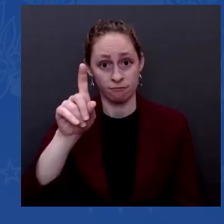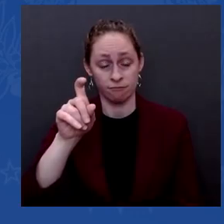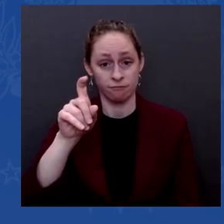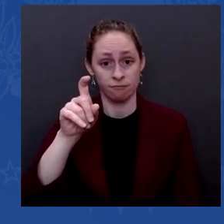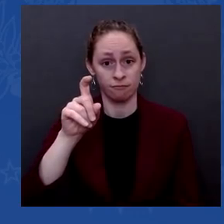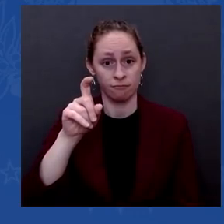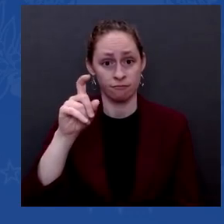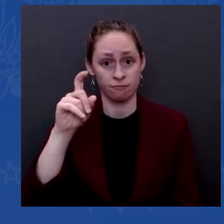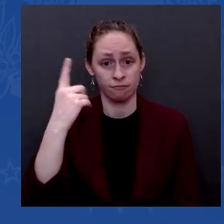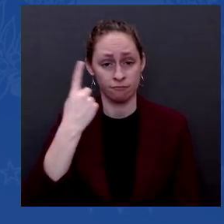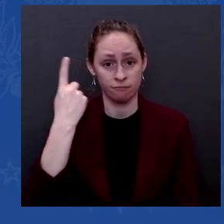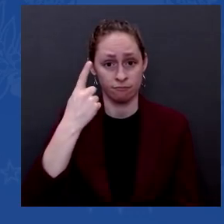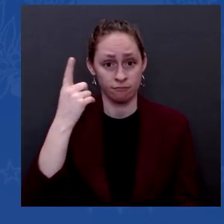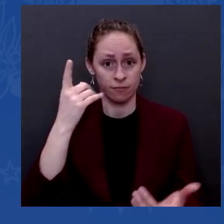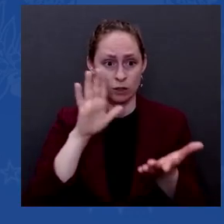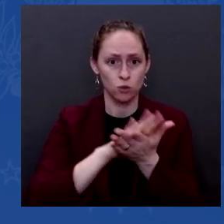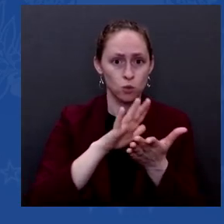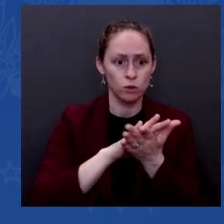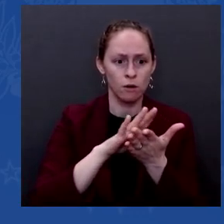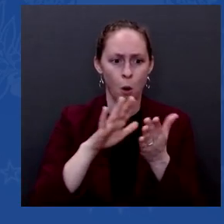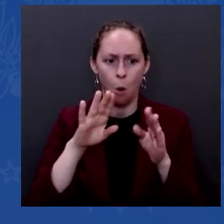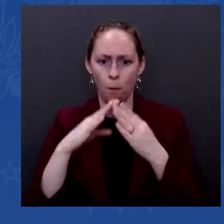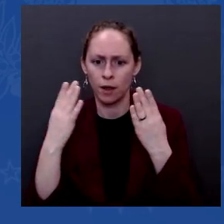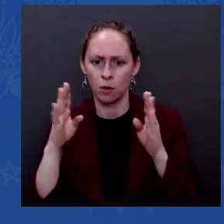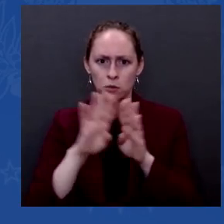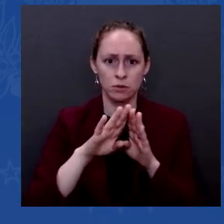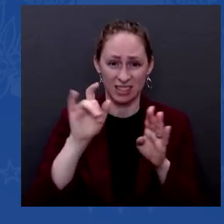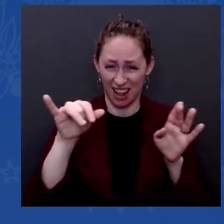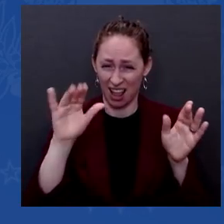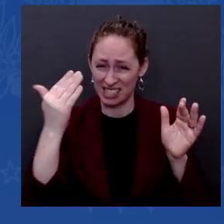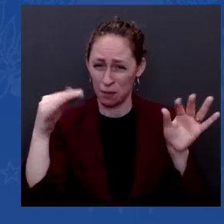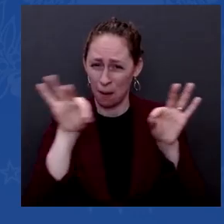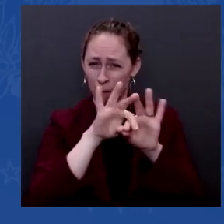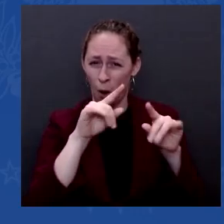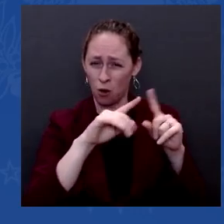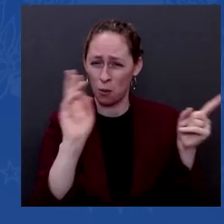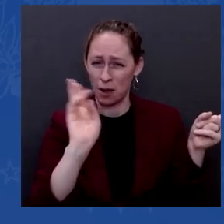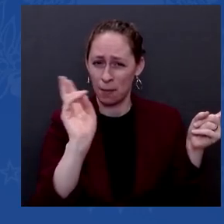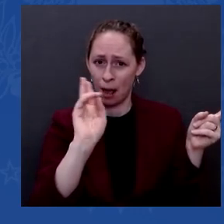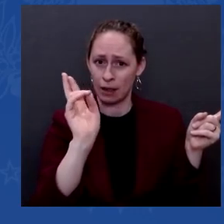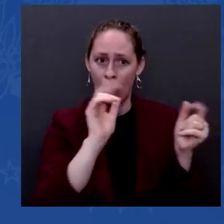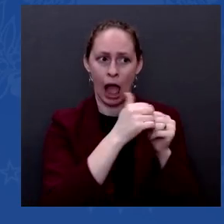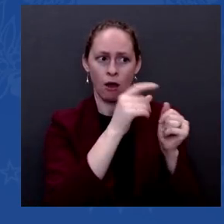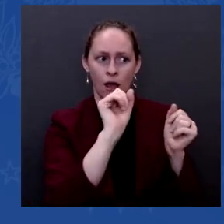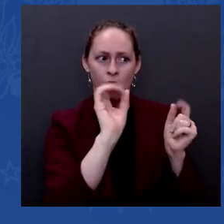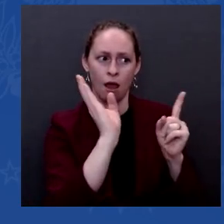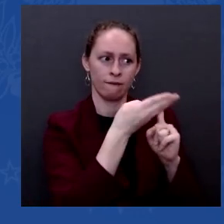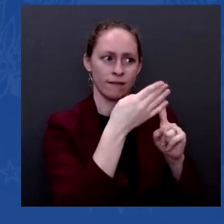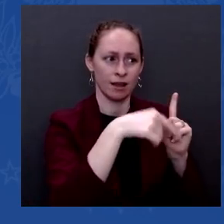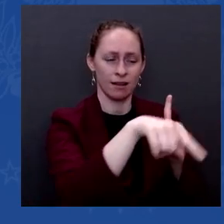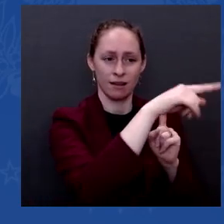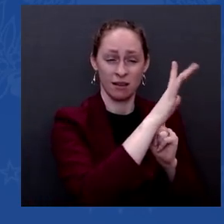Oh, I think it could be, but I hope with God that they're — that — look —